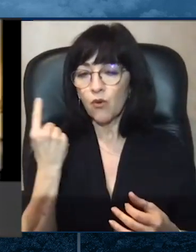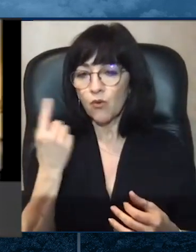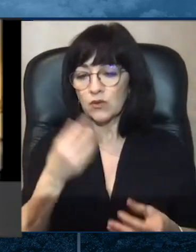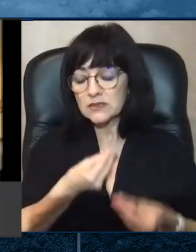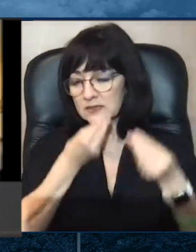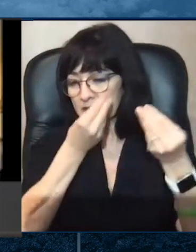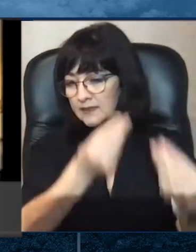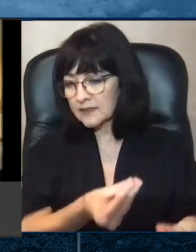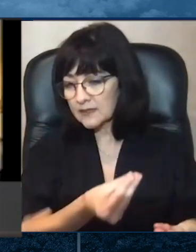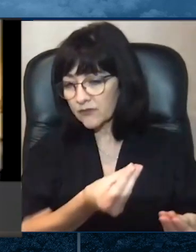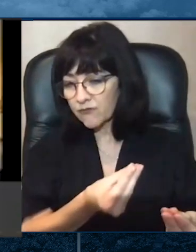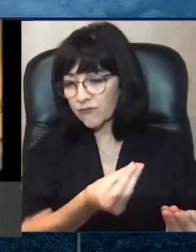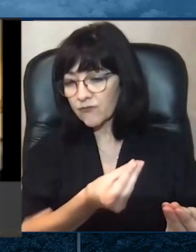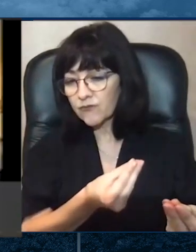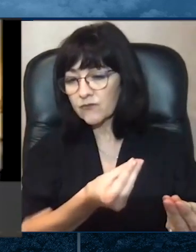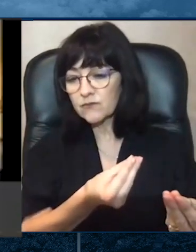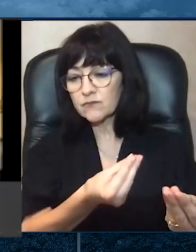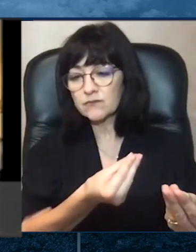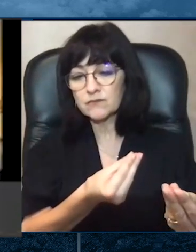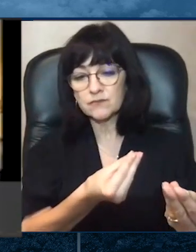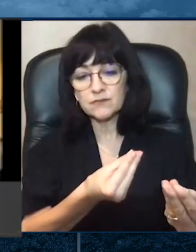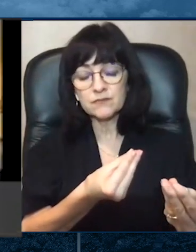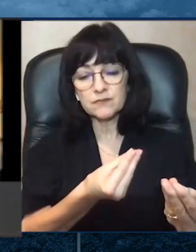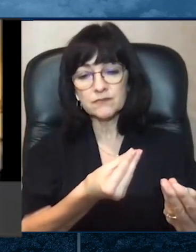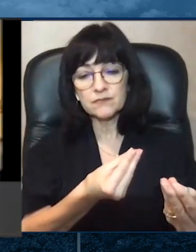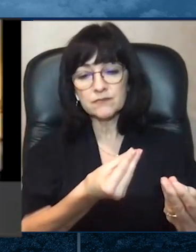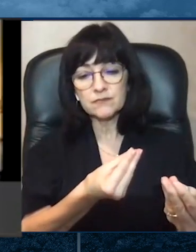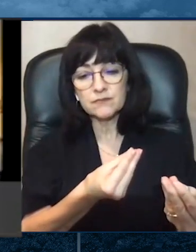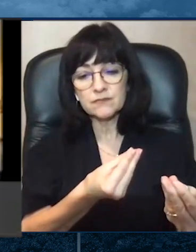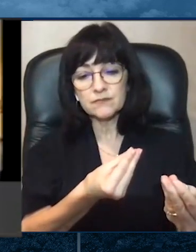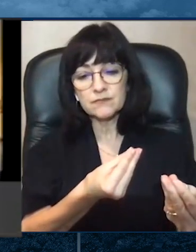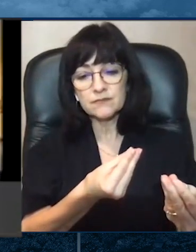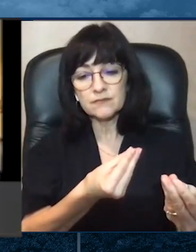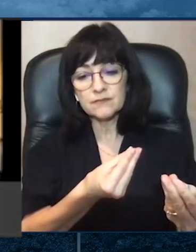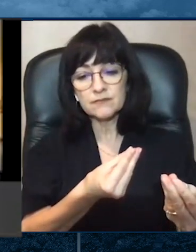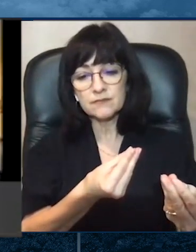indocumentados y nuestras familias inmigrantes.